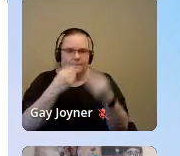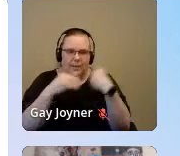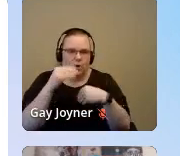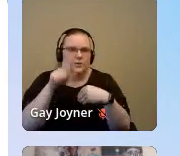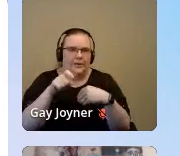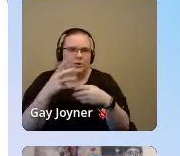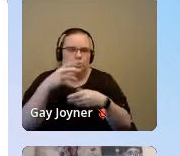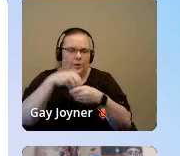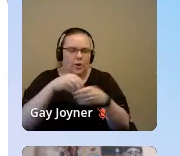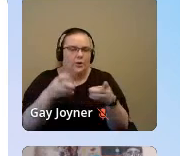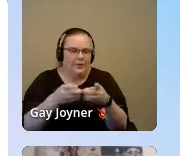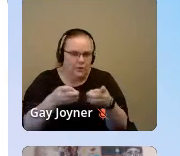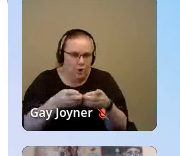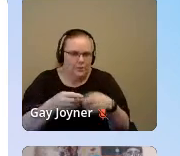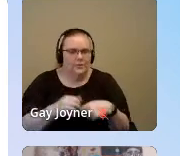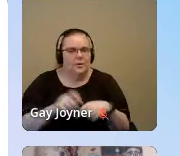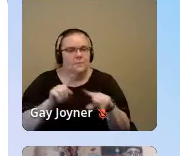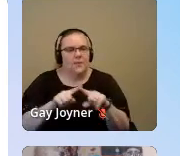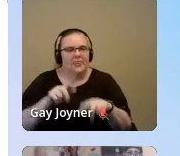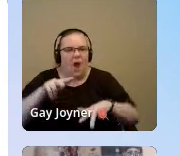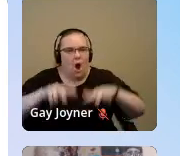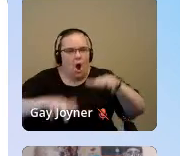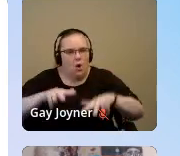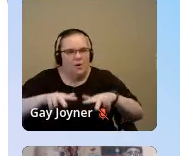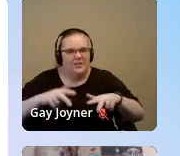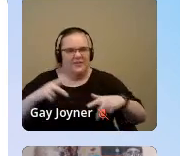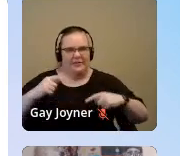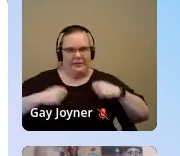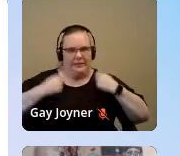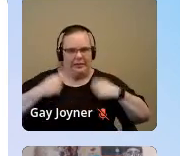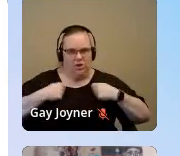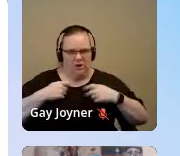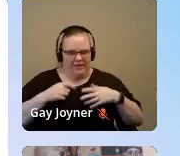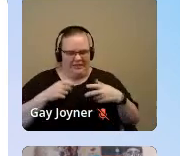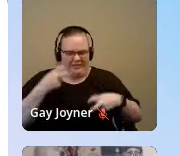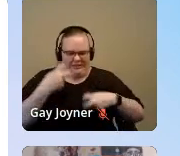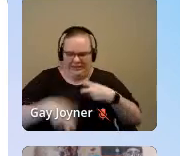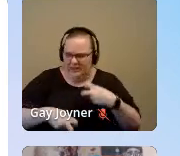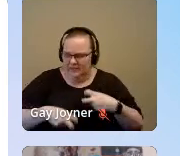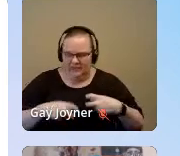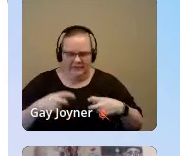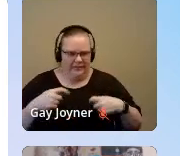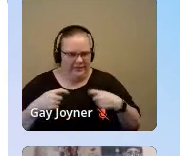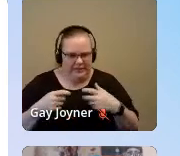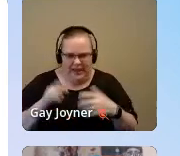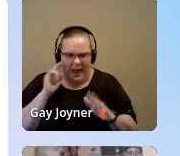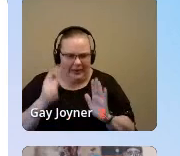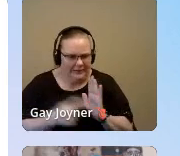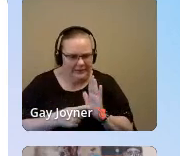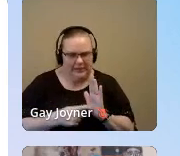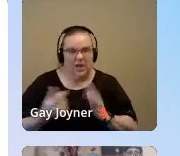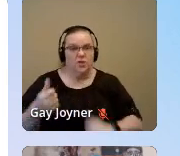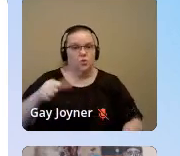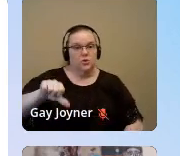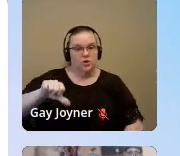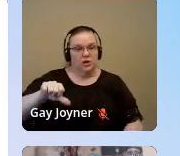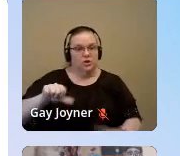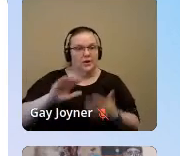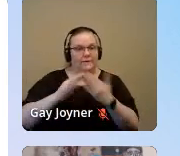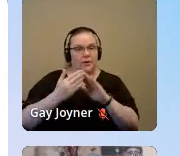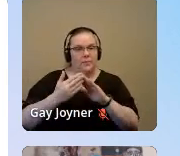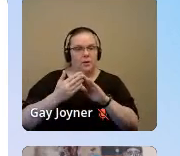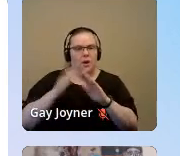moments, the awkwardness of being a teenager, navigating identity, heartache, rejection for my community, all of those things.